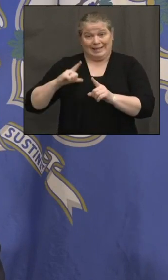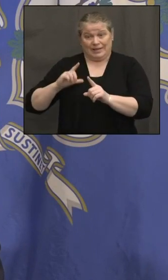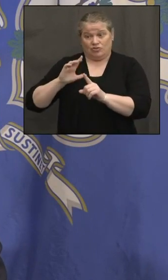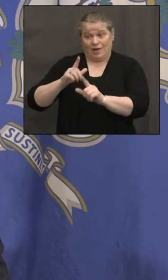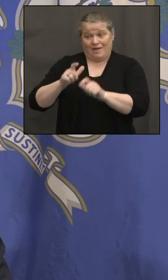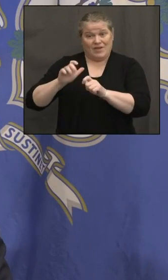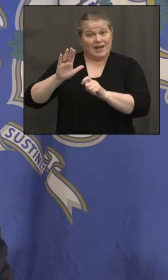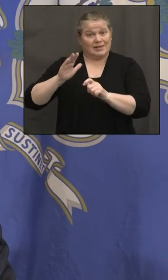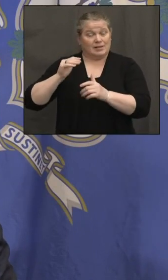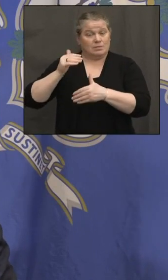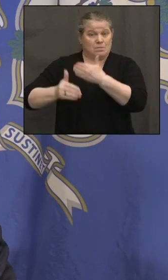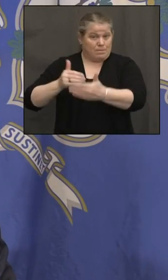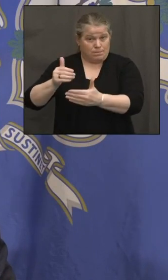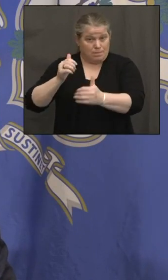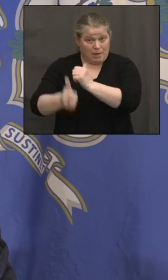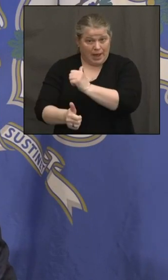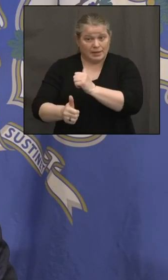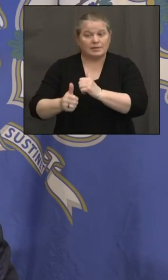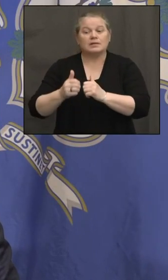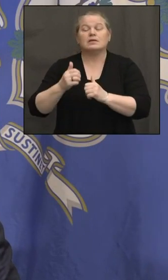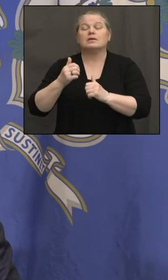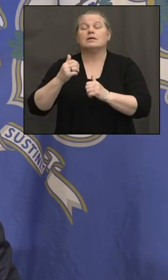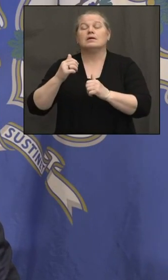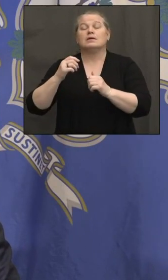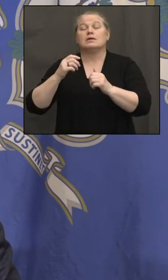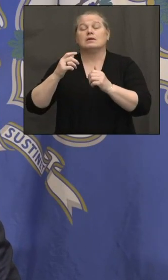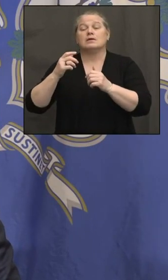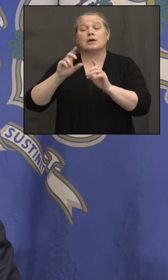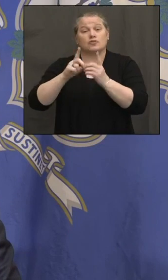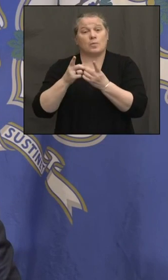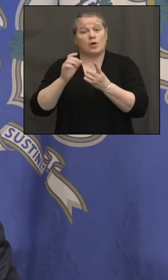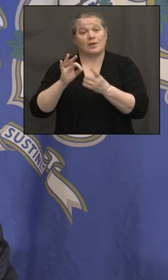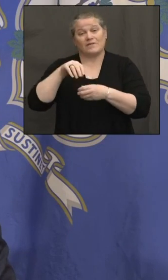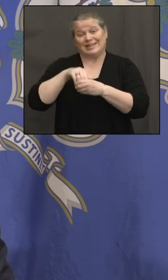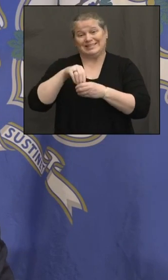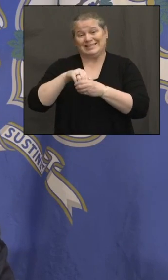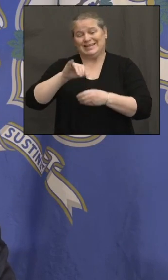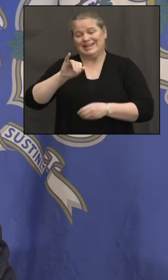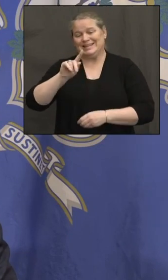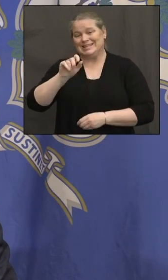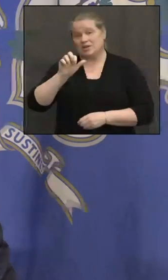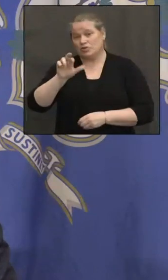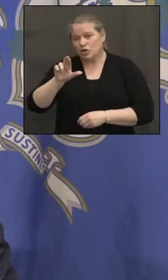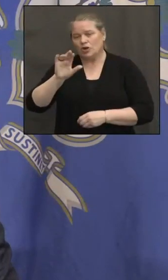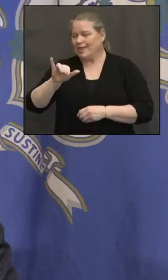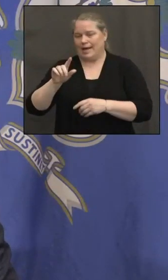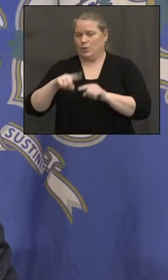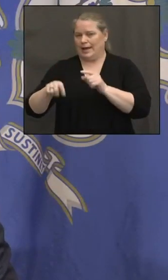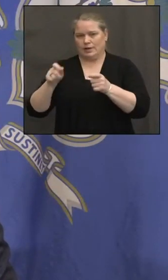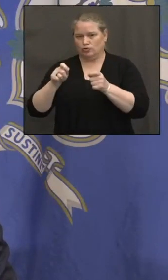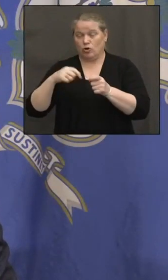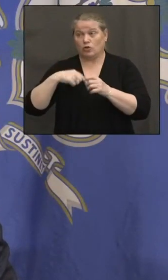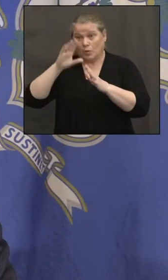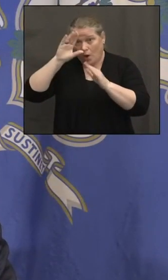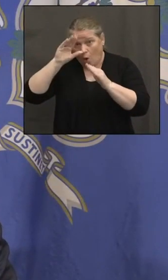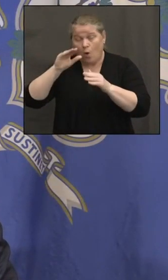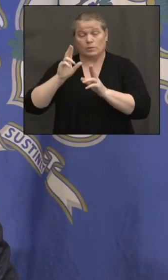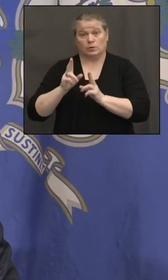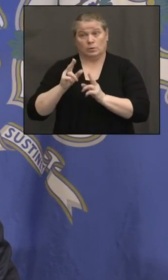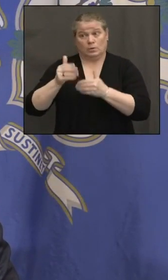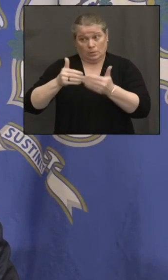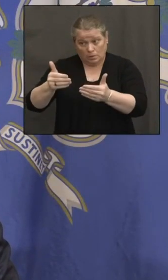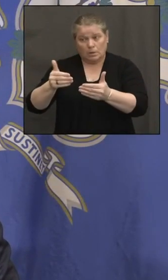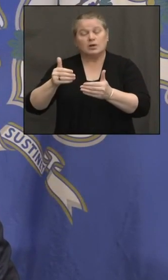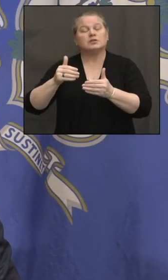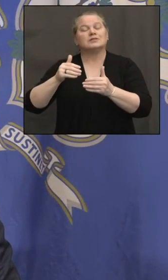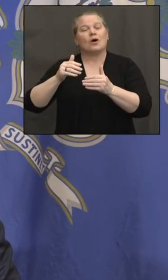have less control over is Department of, uh, Interior, like to think we can expedite that. So we're being hesitant on adding all the revenues at this point.